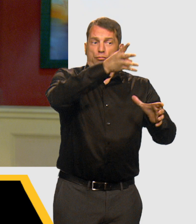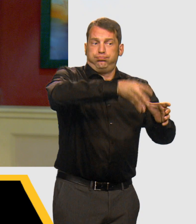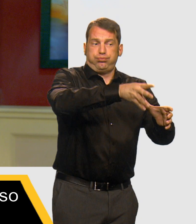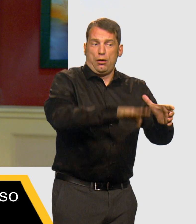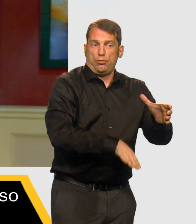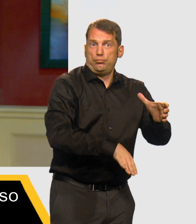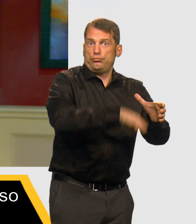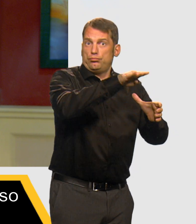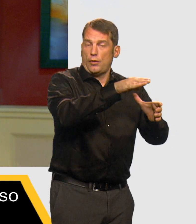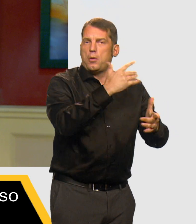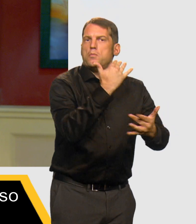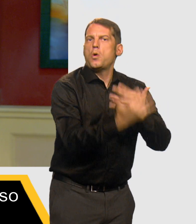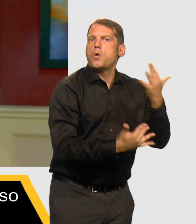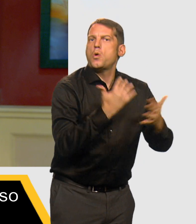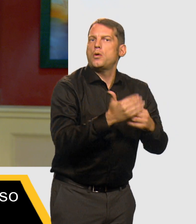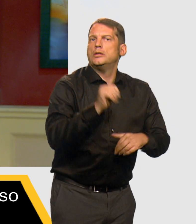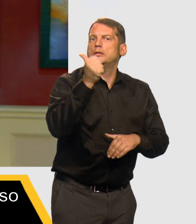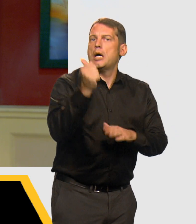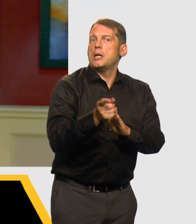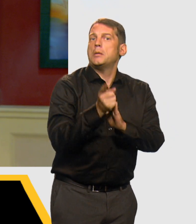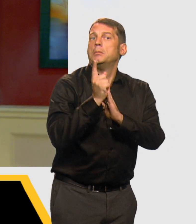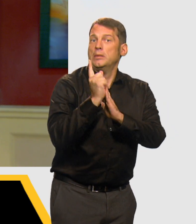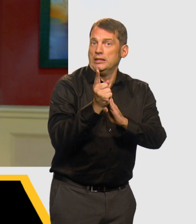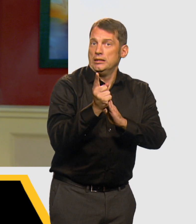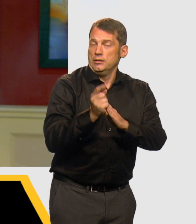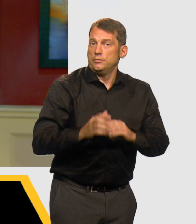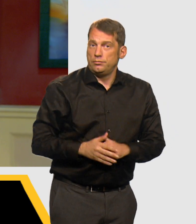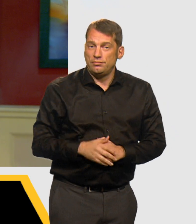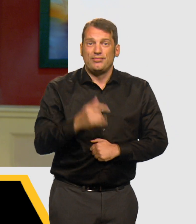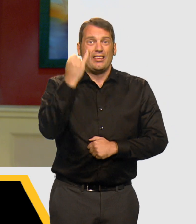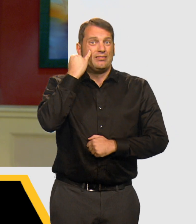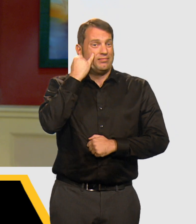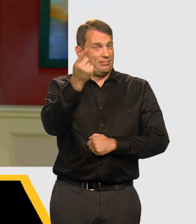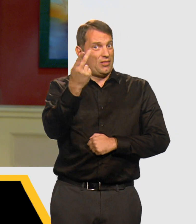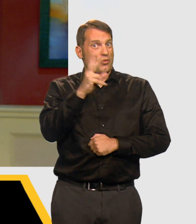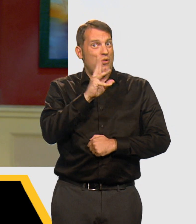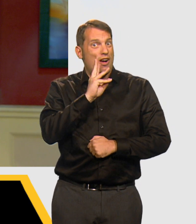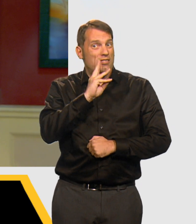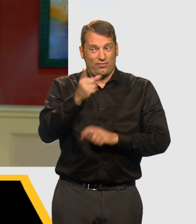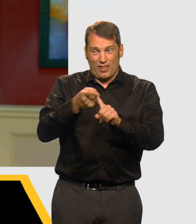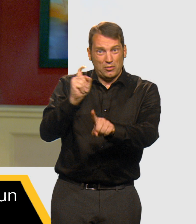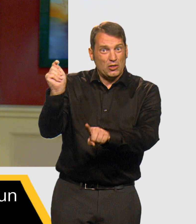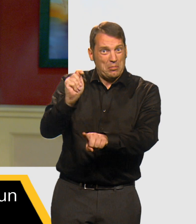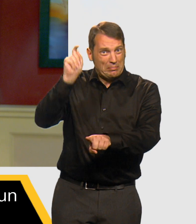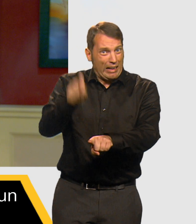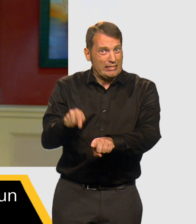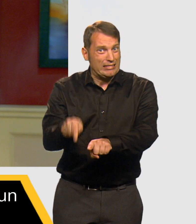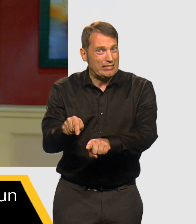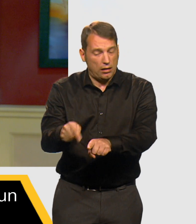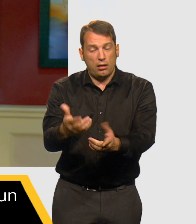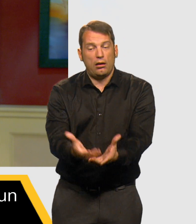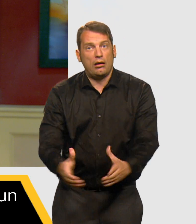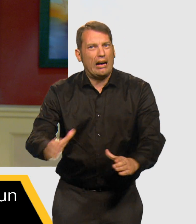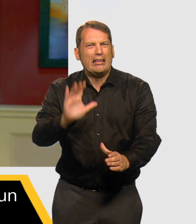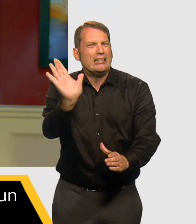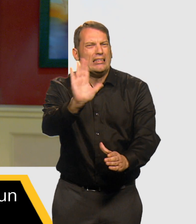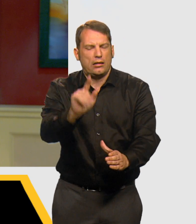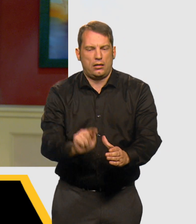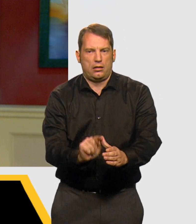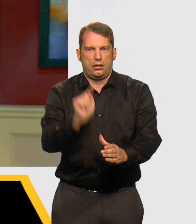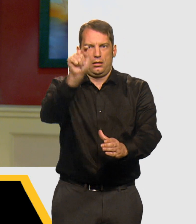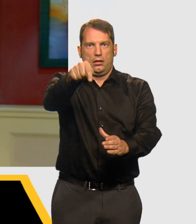use sterile water from a safe use kit or boil your water source for 10 minutes. If you must use water from a toilet,